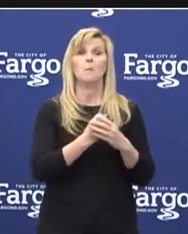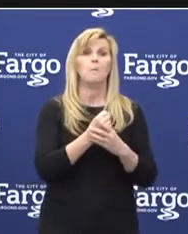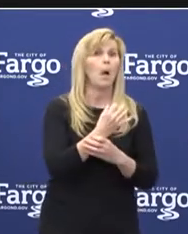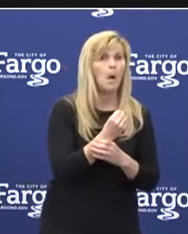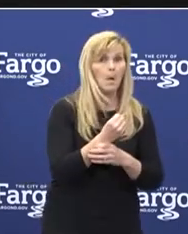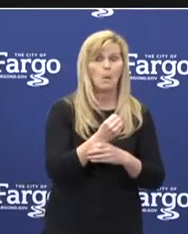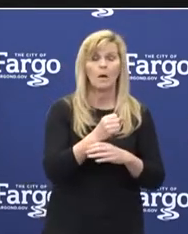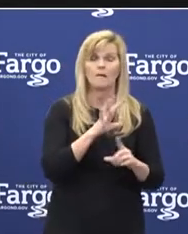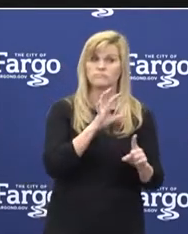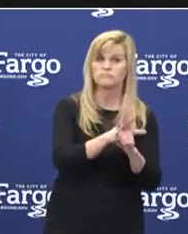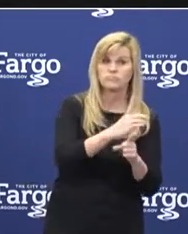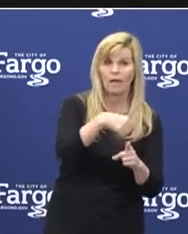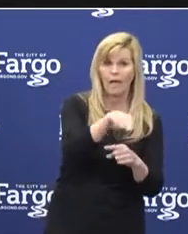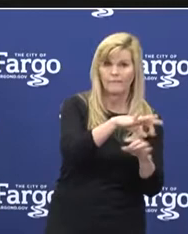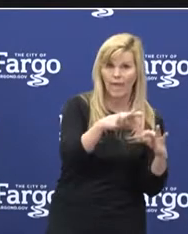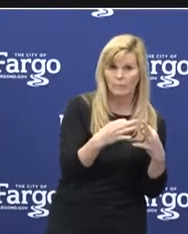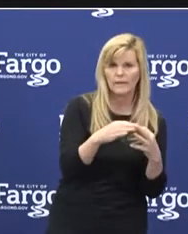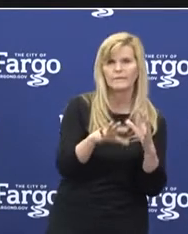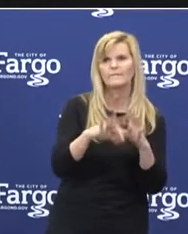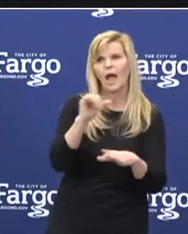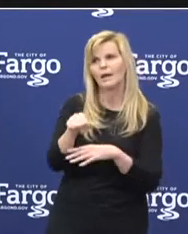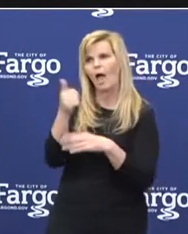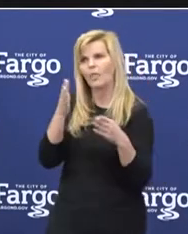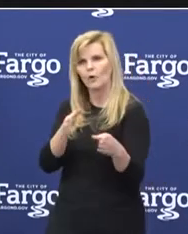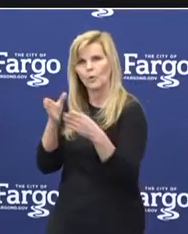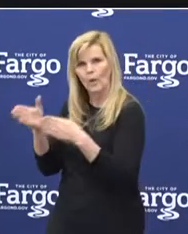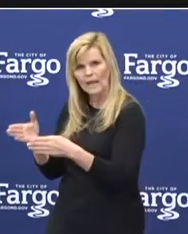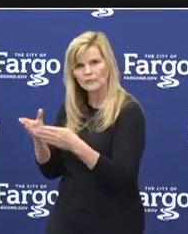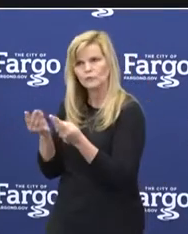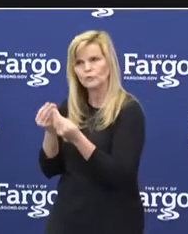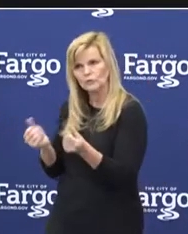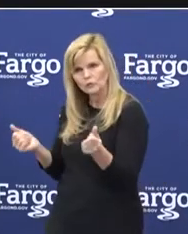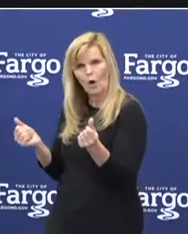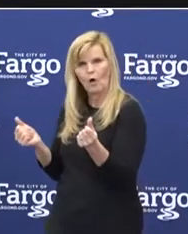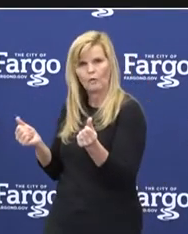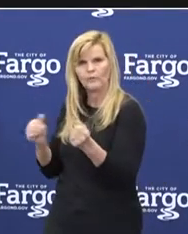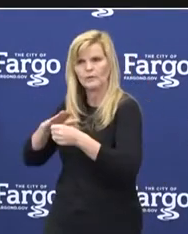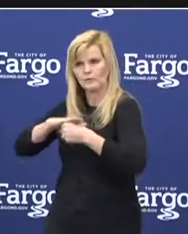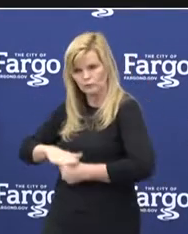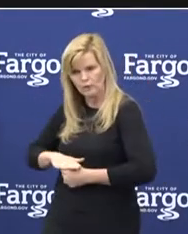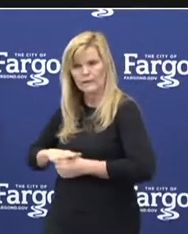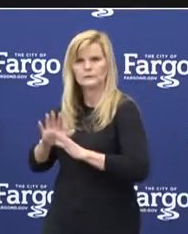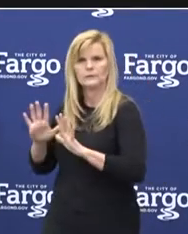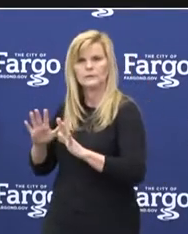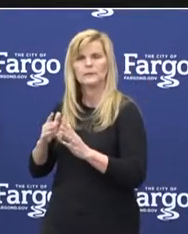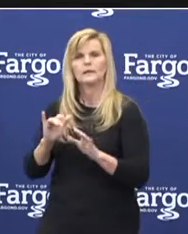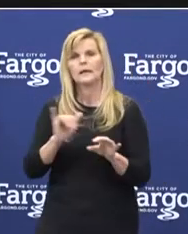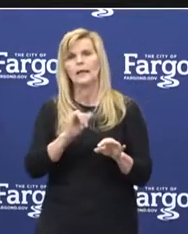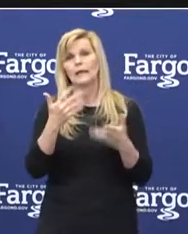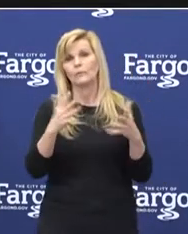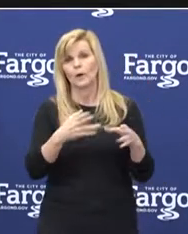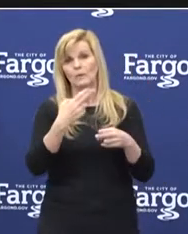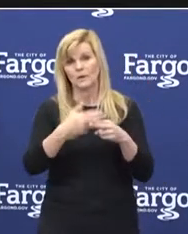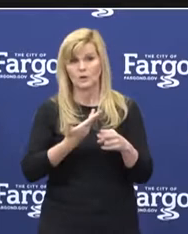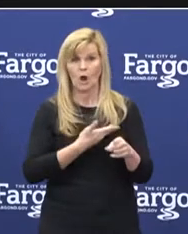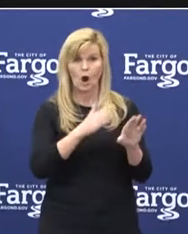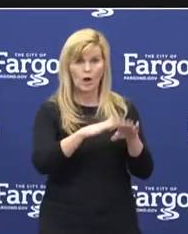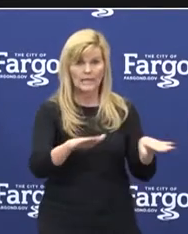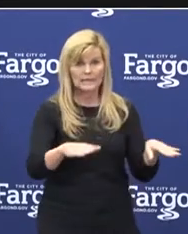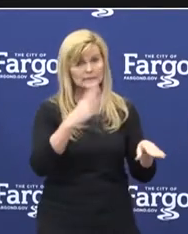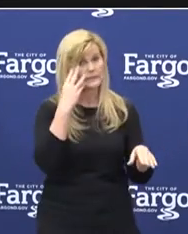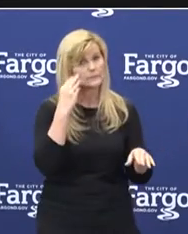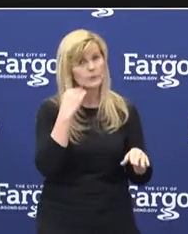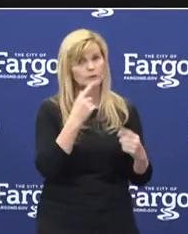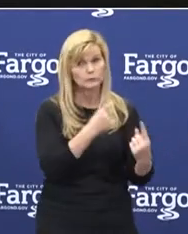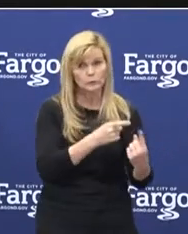to cope with the stress. You know, again, as I've already stated, our kids are going through a lot.